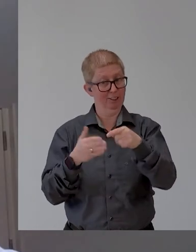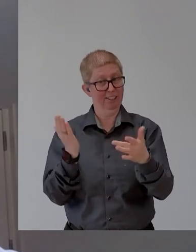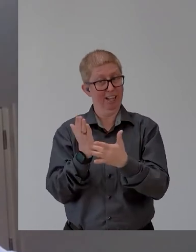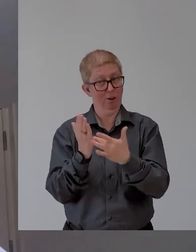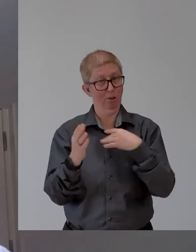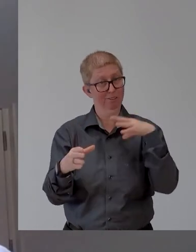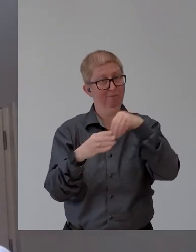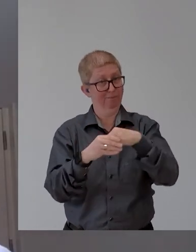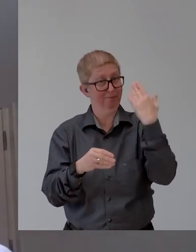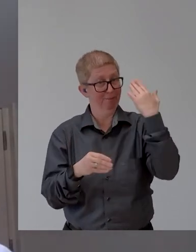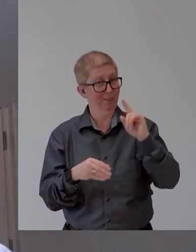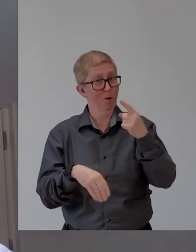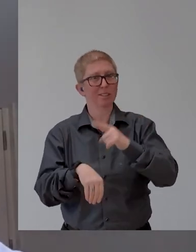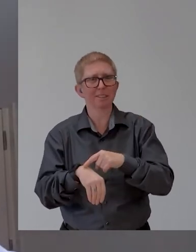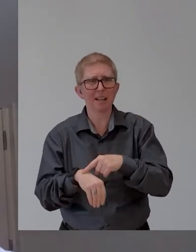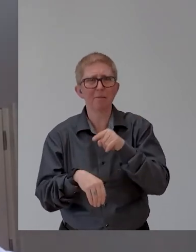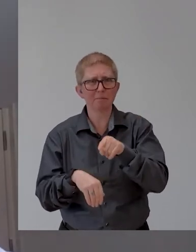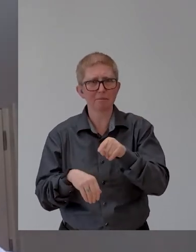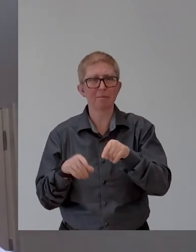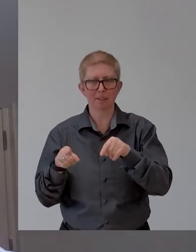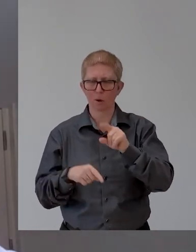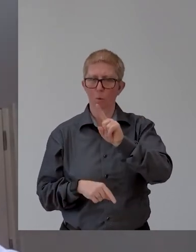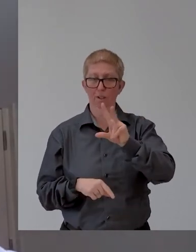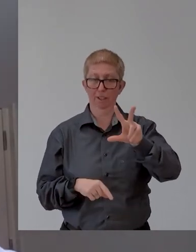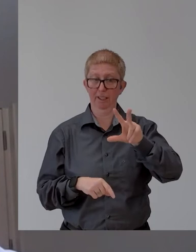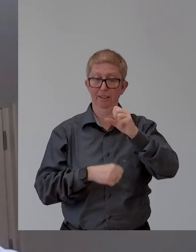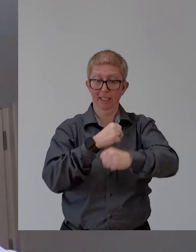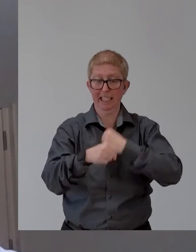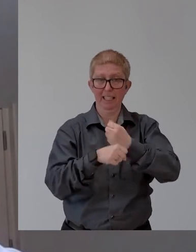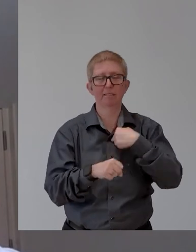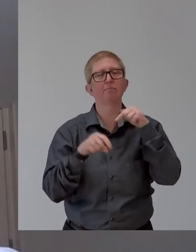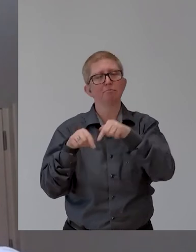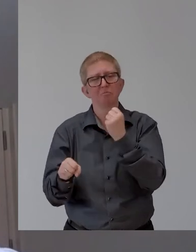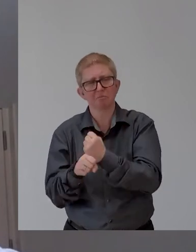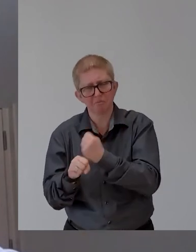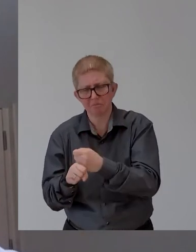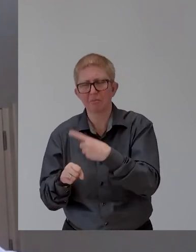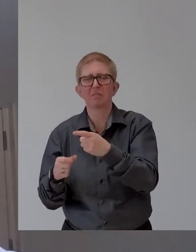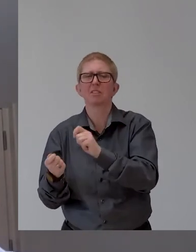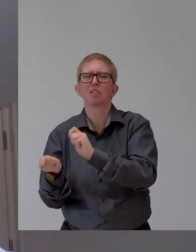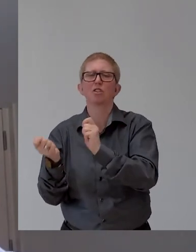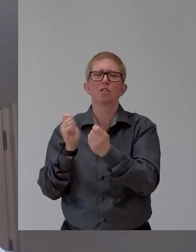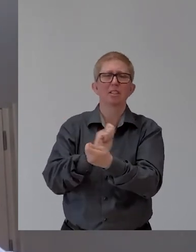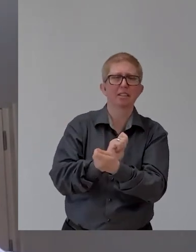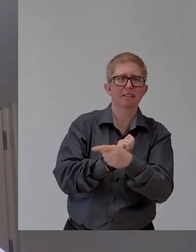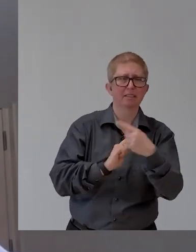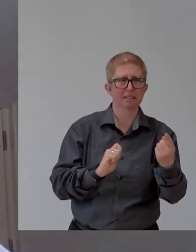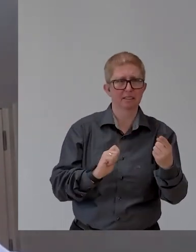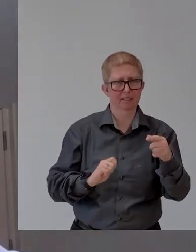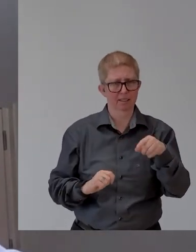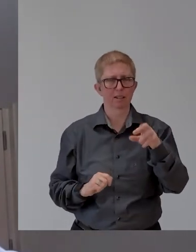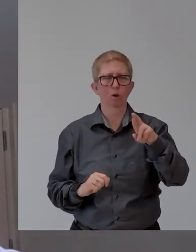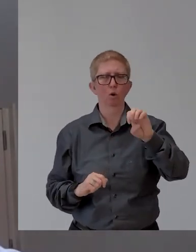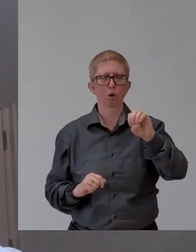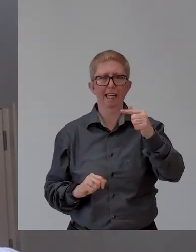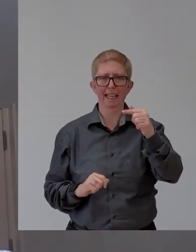13 years then at Procter and Gamble, uh, leading retail consumer goods company, uh, both in the U